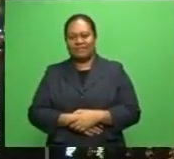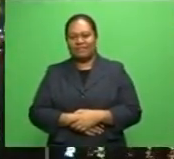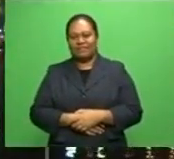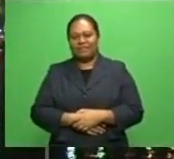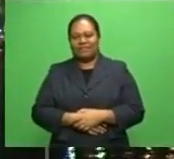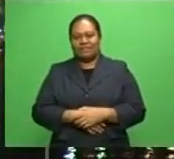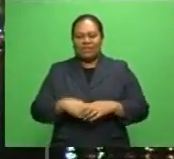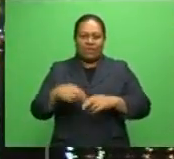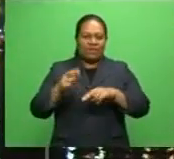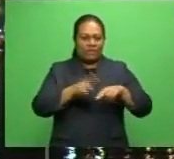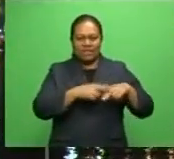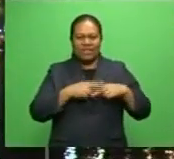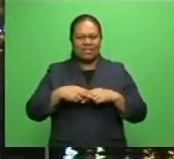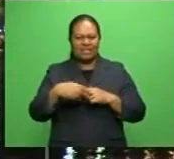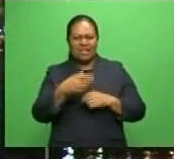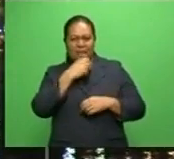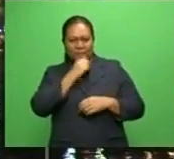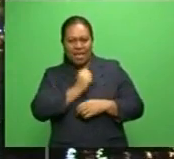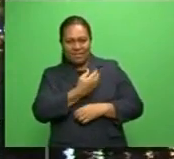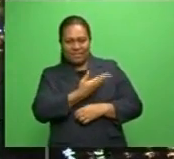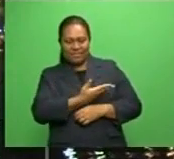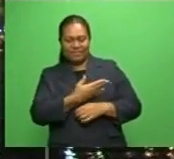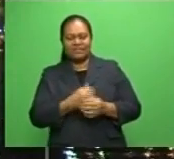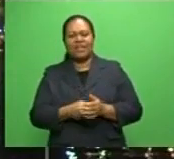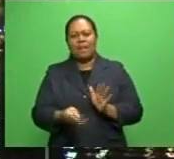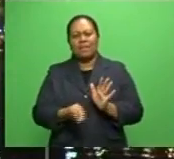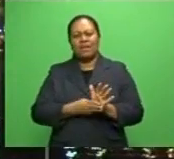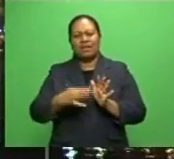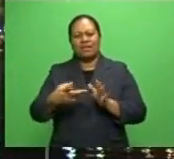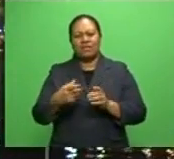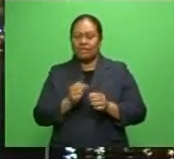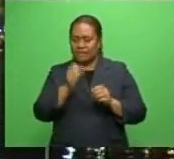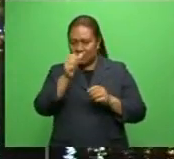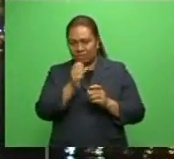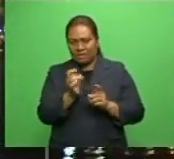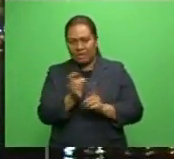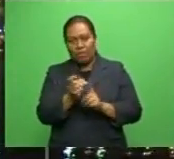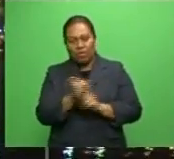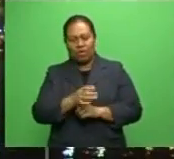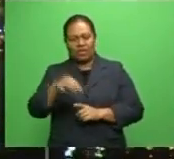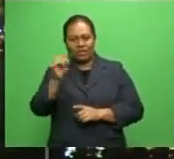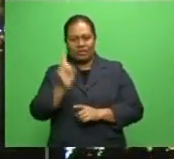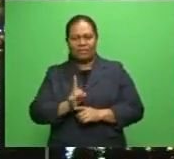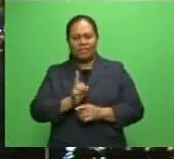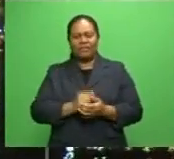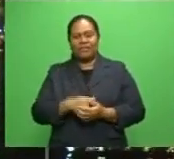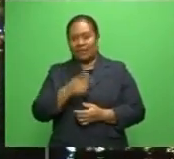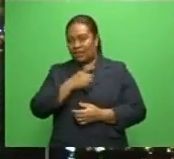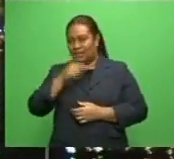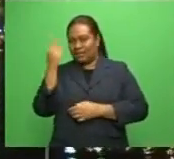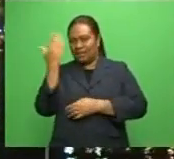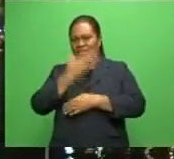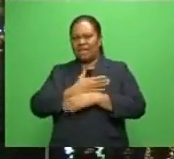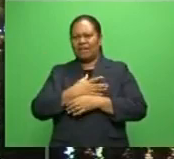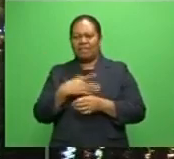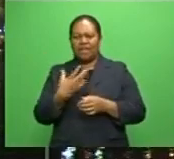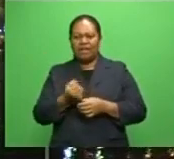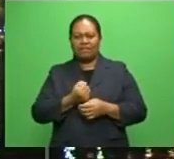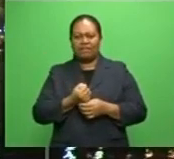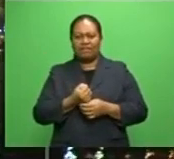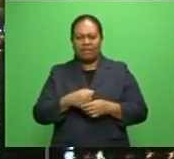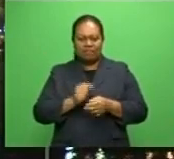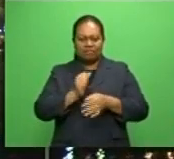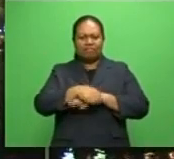Fiji Mbati winger Mikaele Ravalawa was instrumental in the St. George-Illawara Dragons' shocking 14-12 win over the